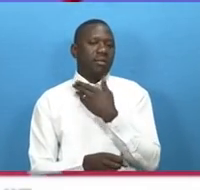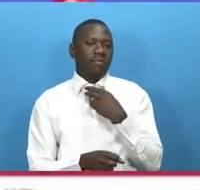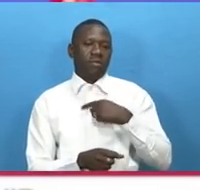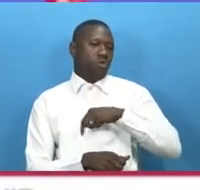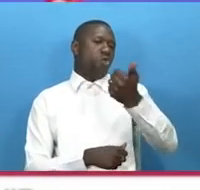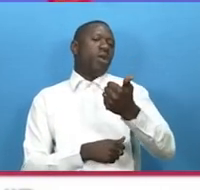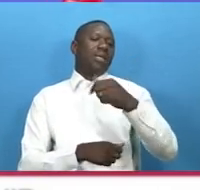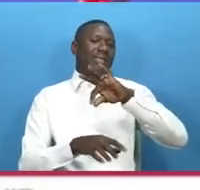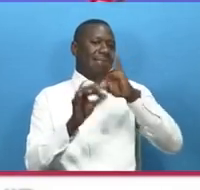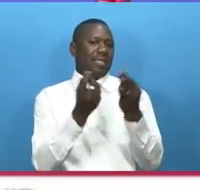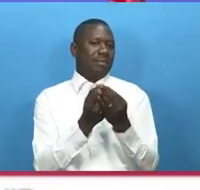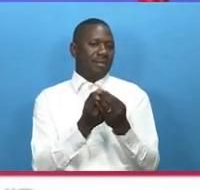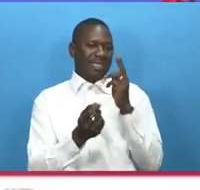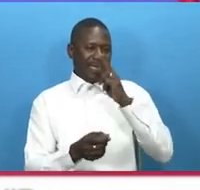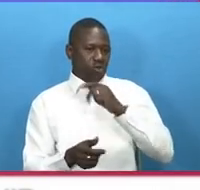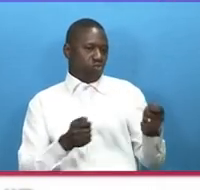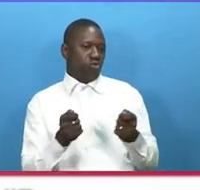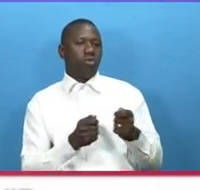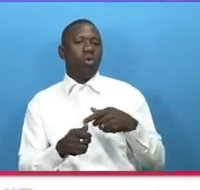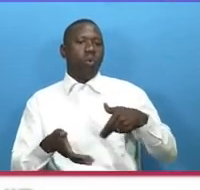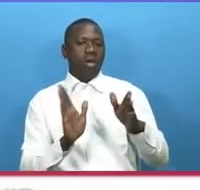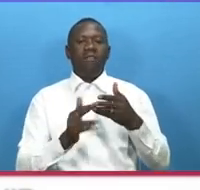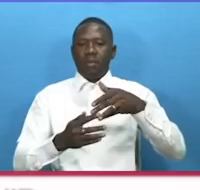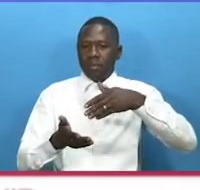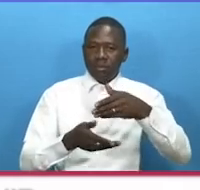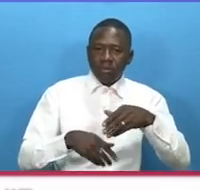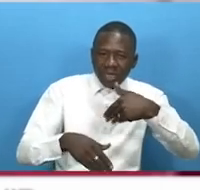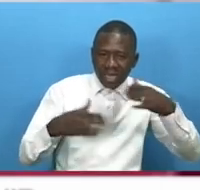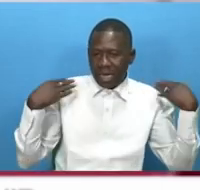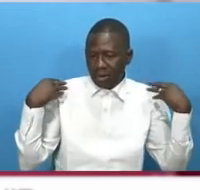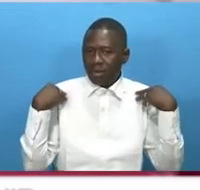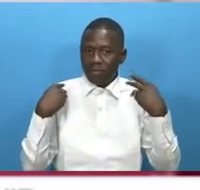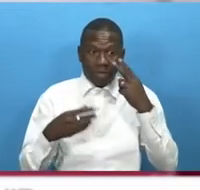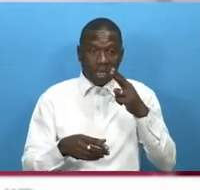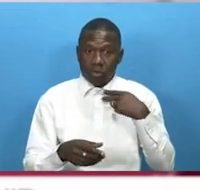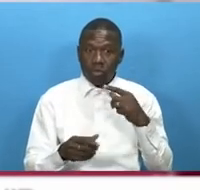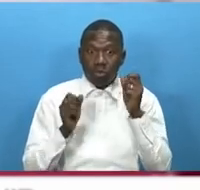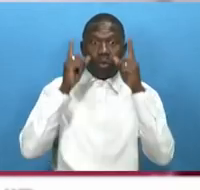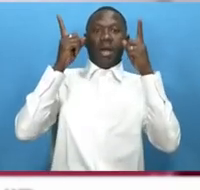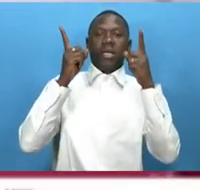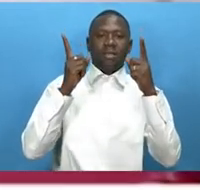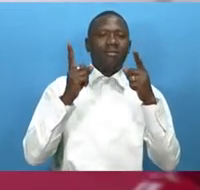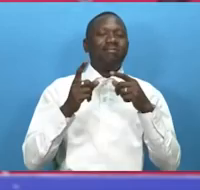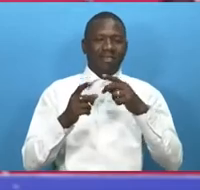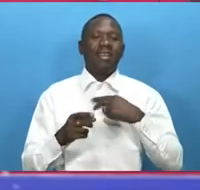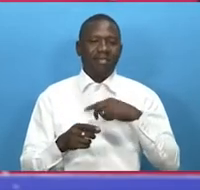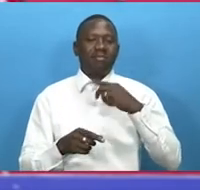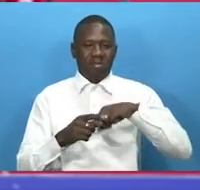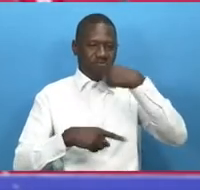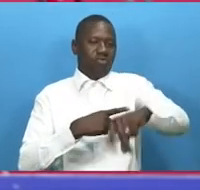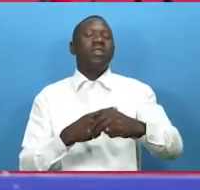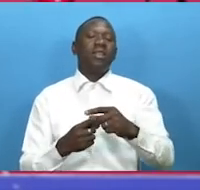control your way of play but if you start to apply certain movements surprisingly you know you overcome the opponent